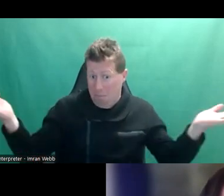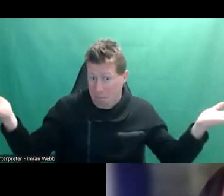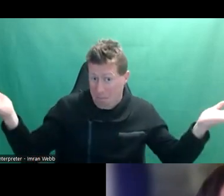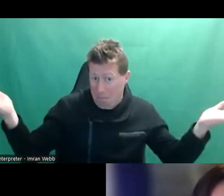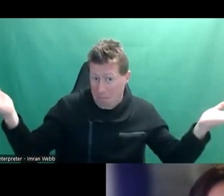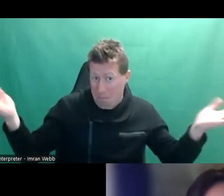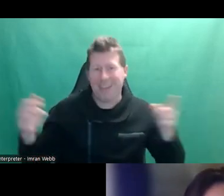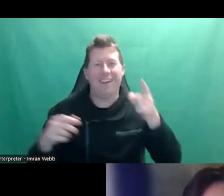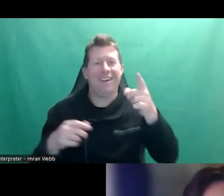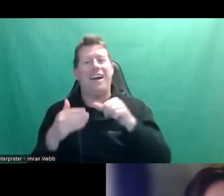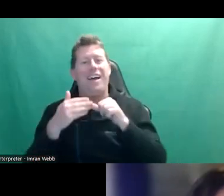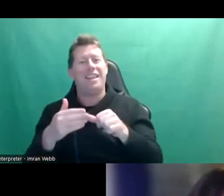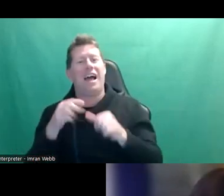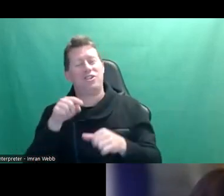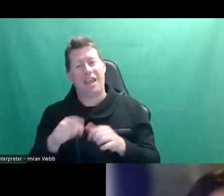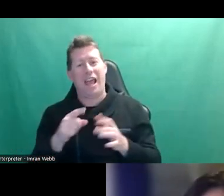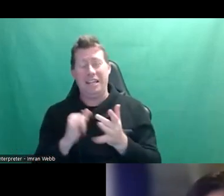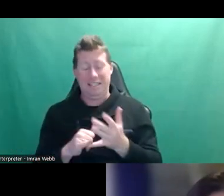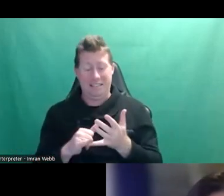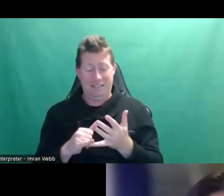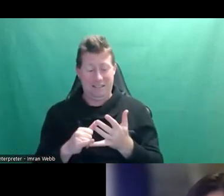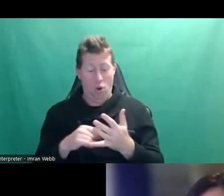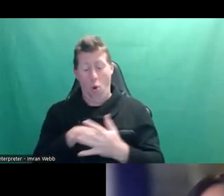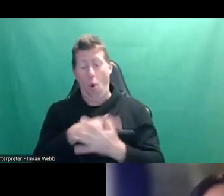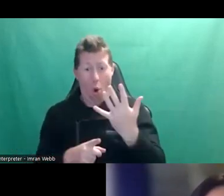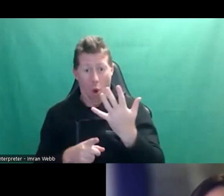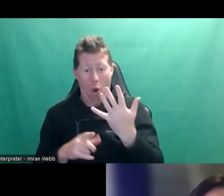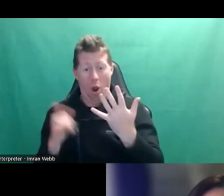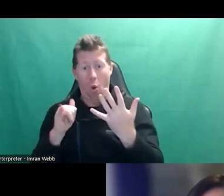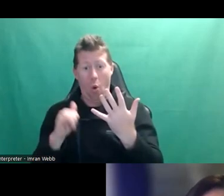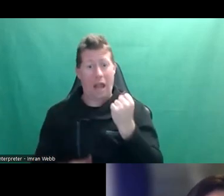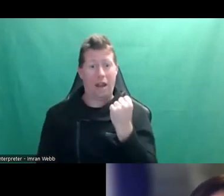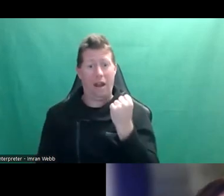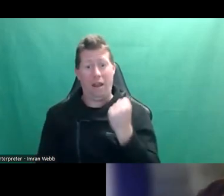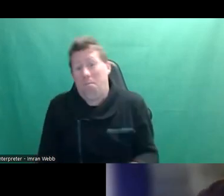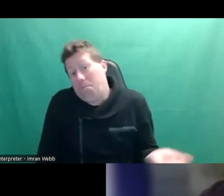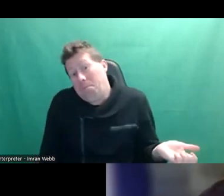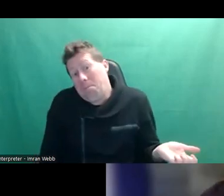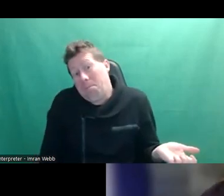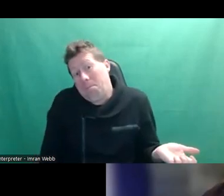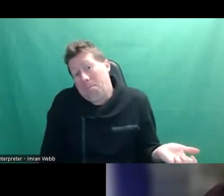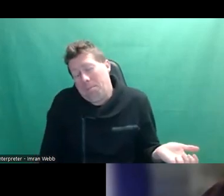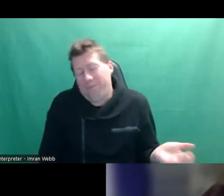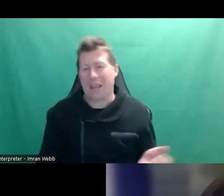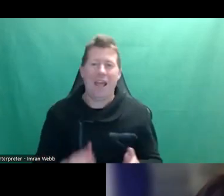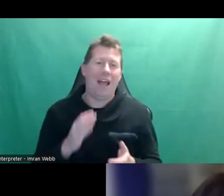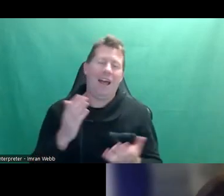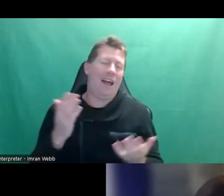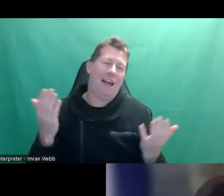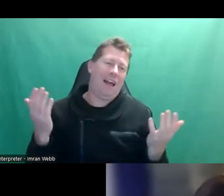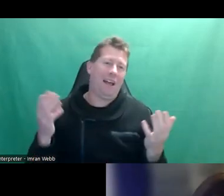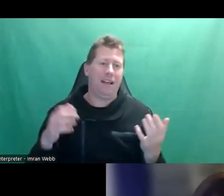The answer to that is all of the above and maybe none of the above. Look, there's a certain